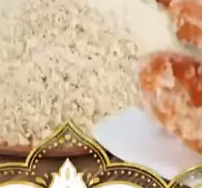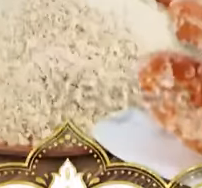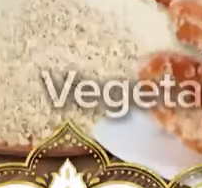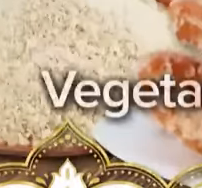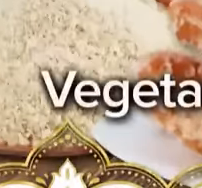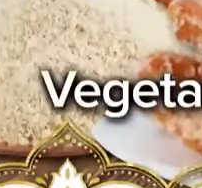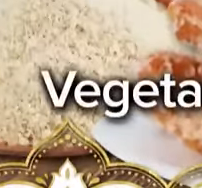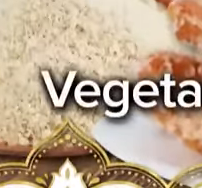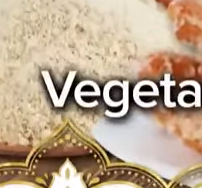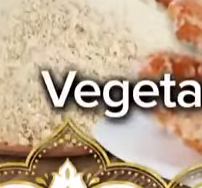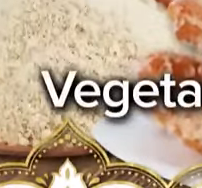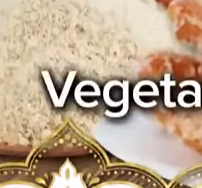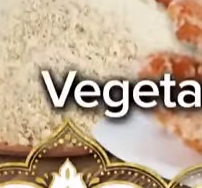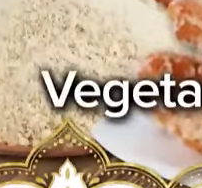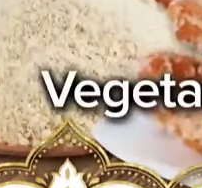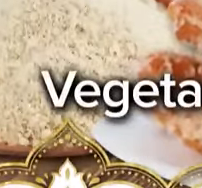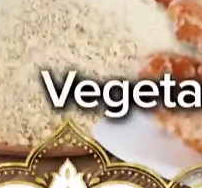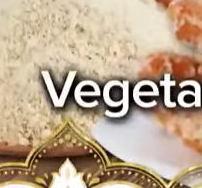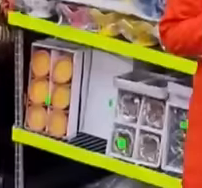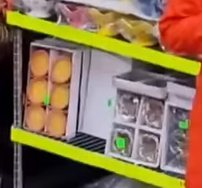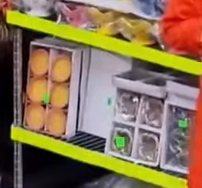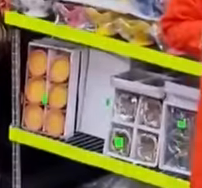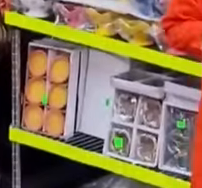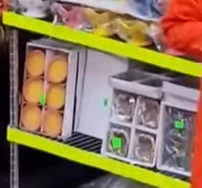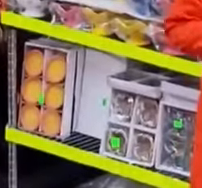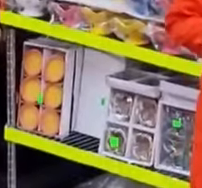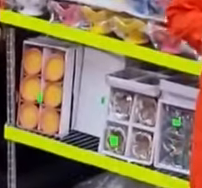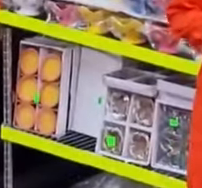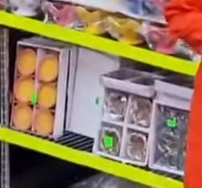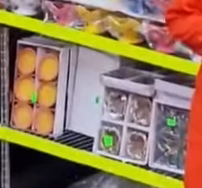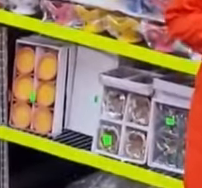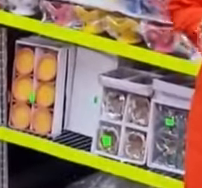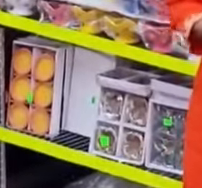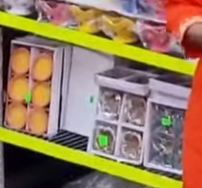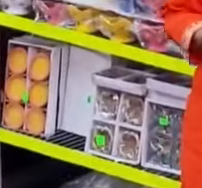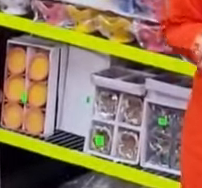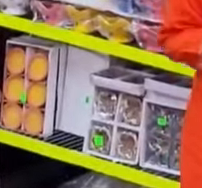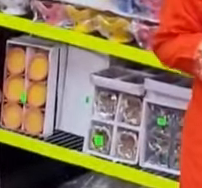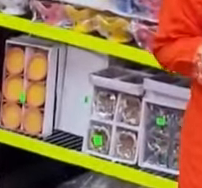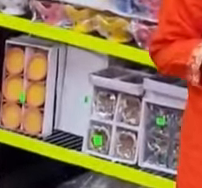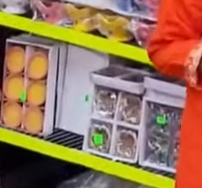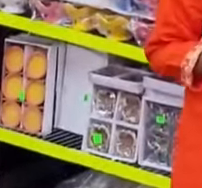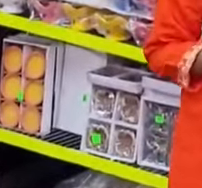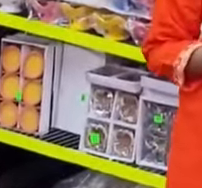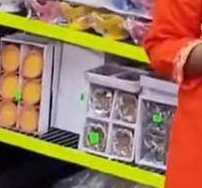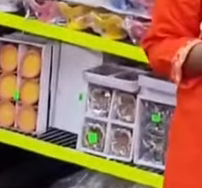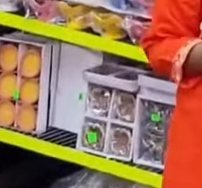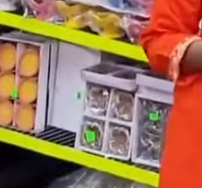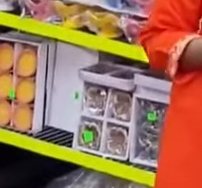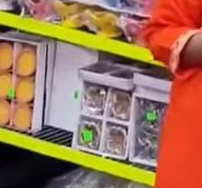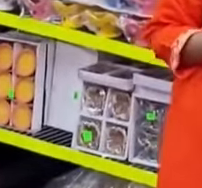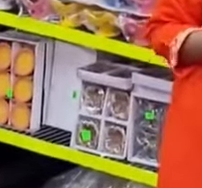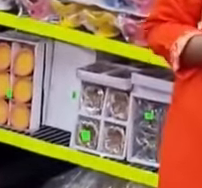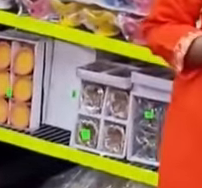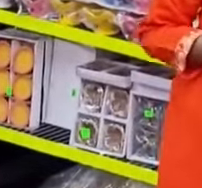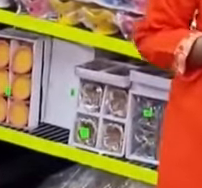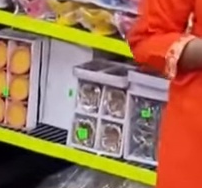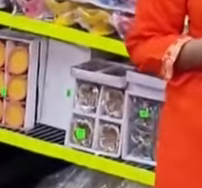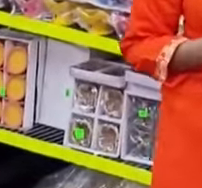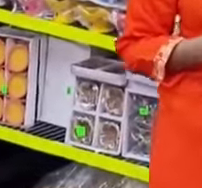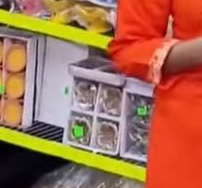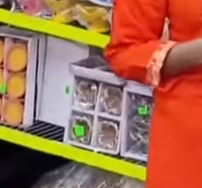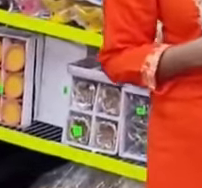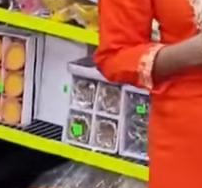Gulab Jamun Instant Metai Mix. Today I am at Praim Singh's. Let's see how many items I can cross off my Diwali and